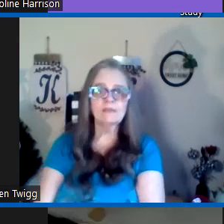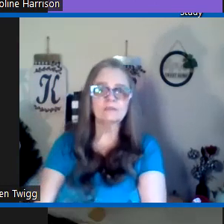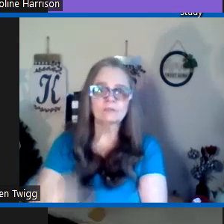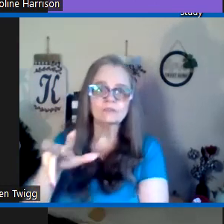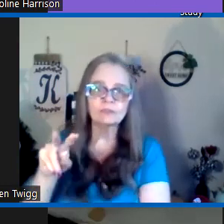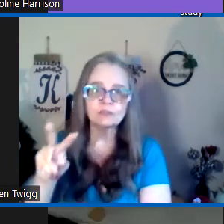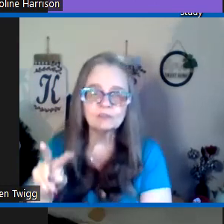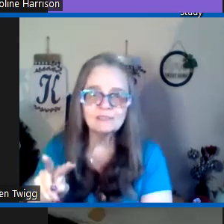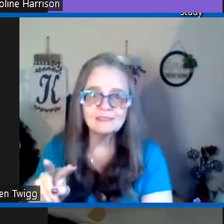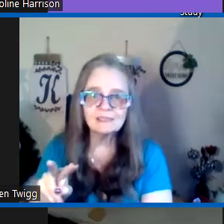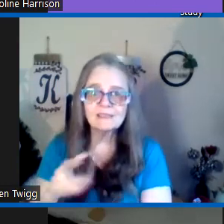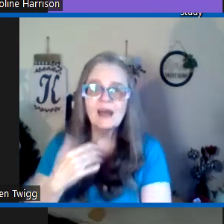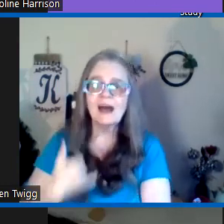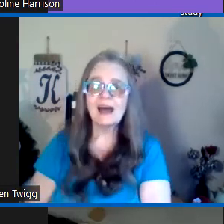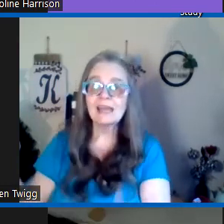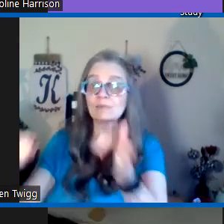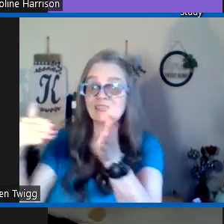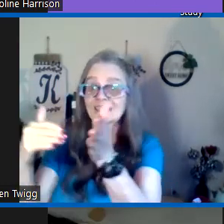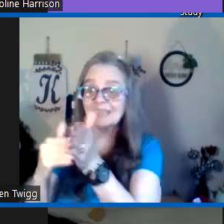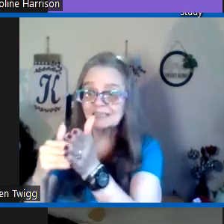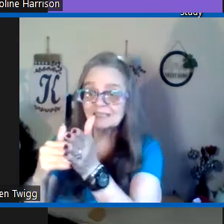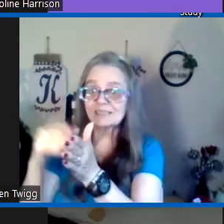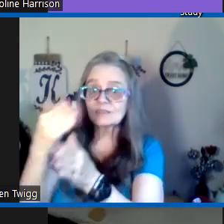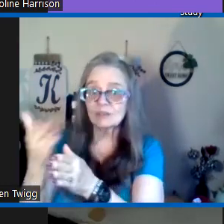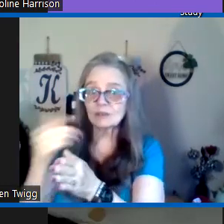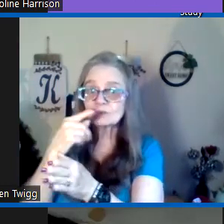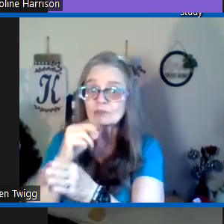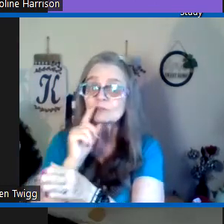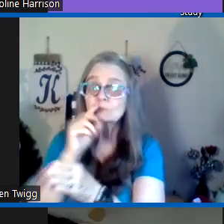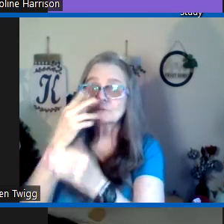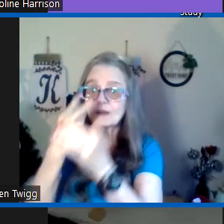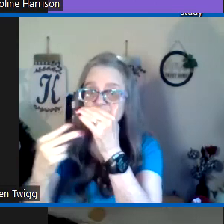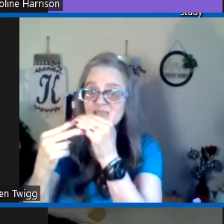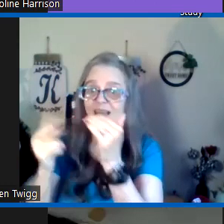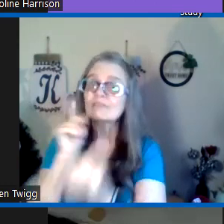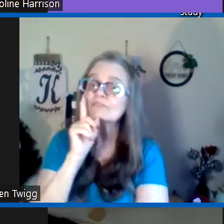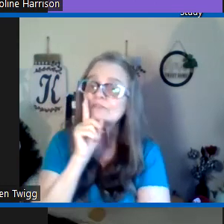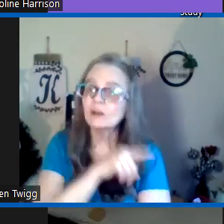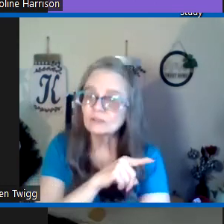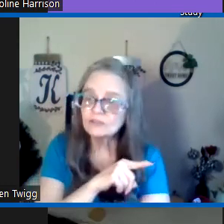and then in verse 32 he says i am against those who prophesy false